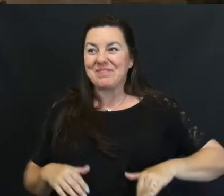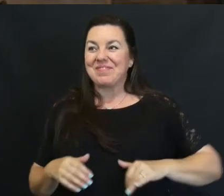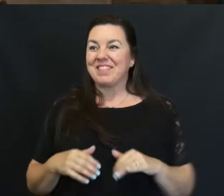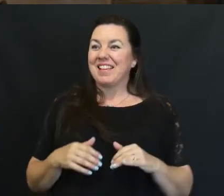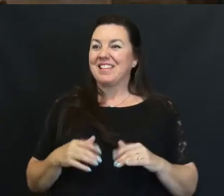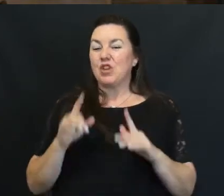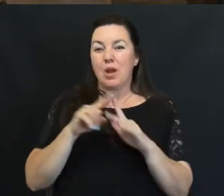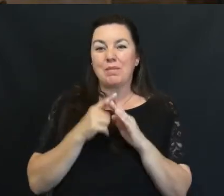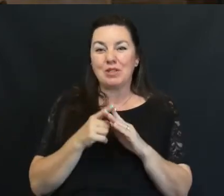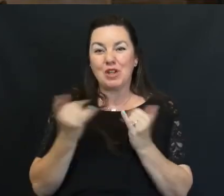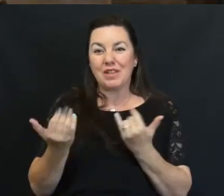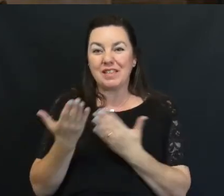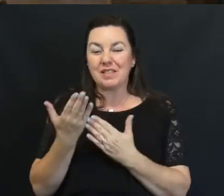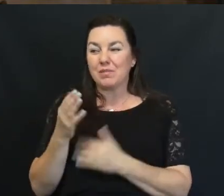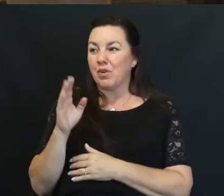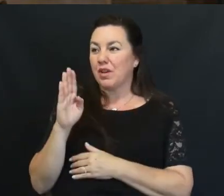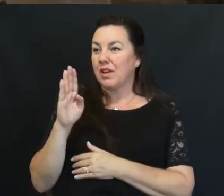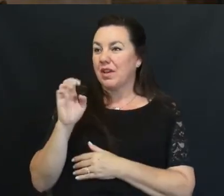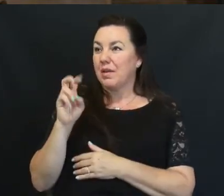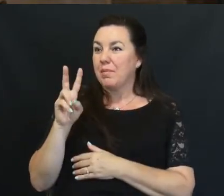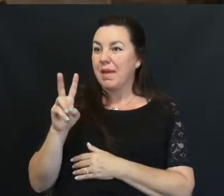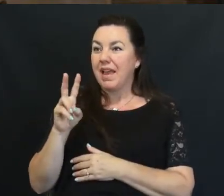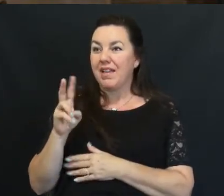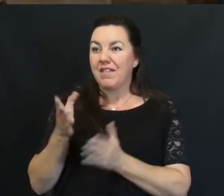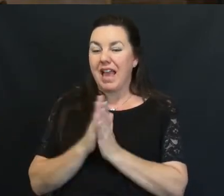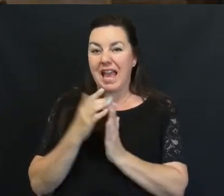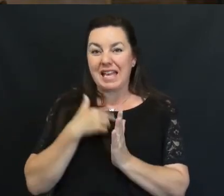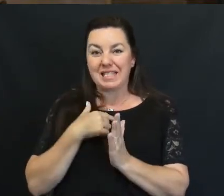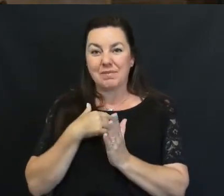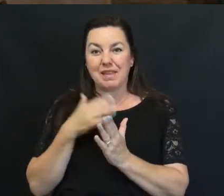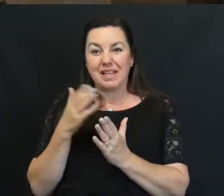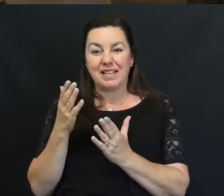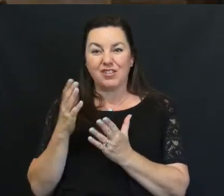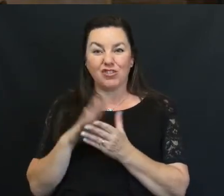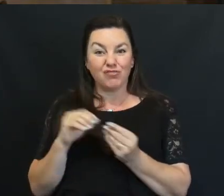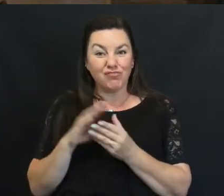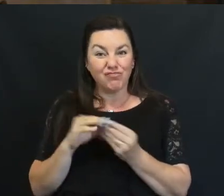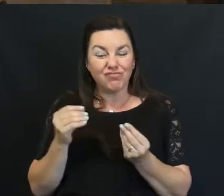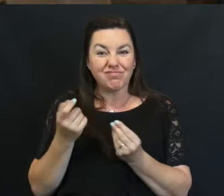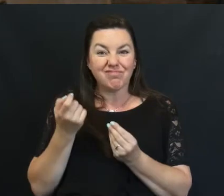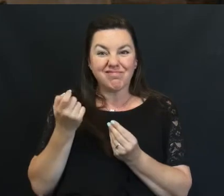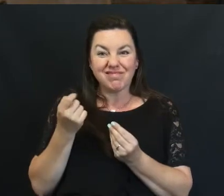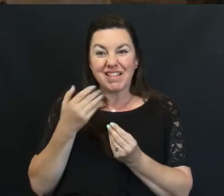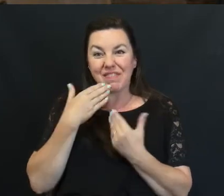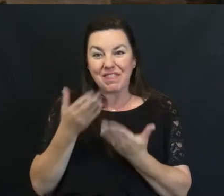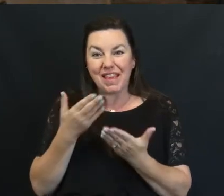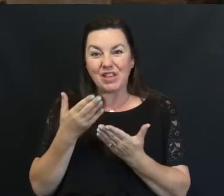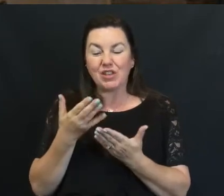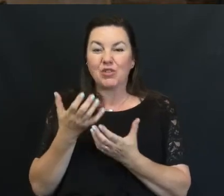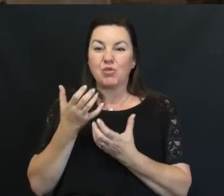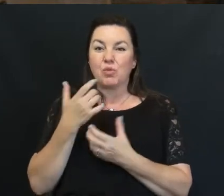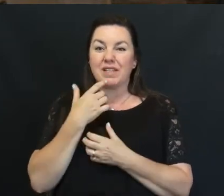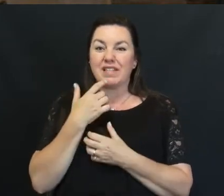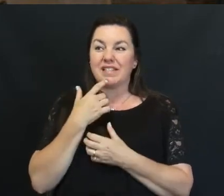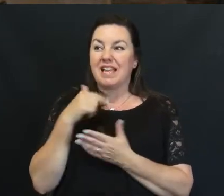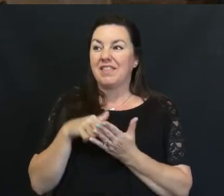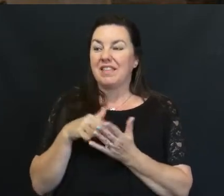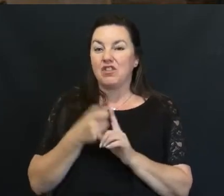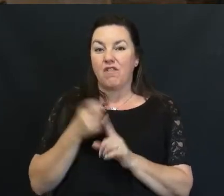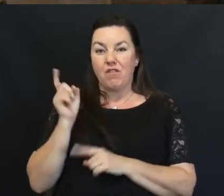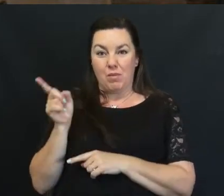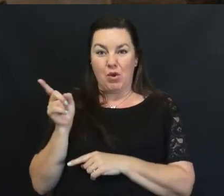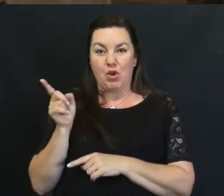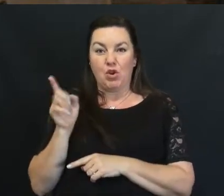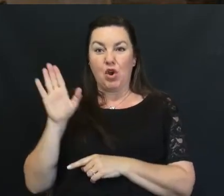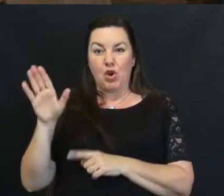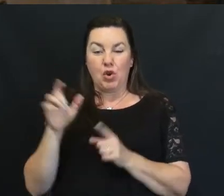start off this morning Bev Lentz has asked me to share just a brief thank you that she wanted to say And these are from her, this is